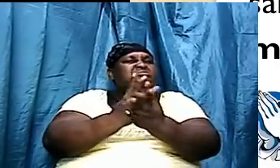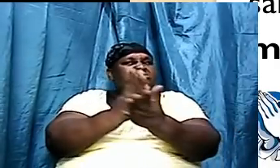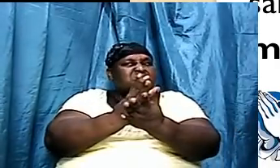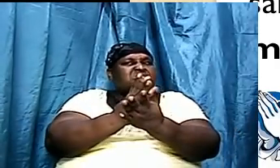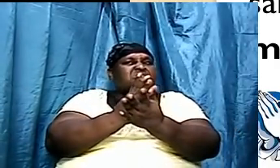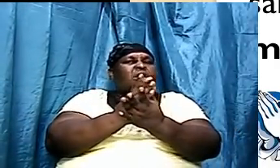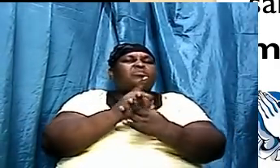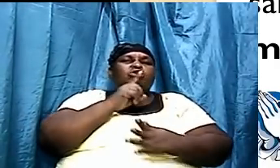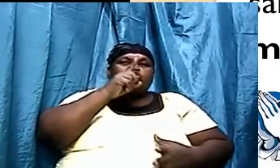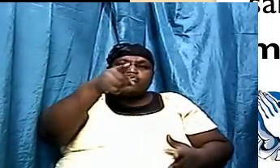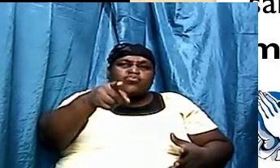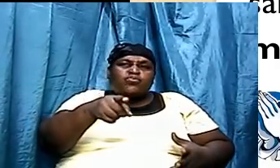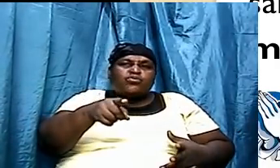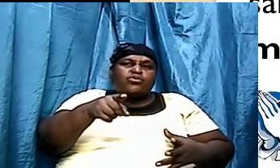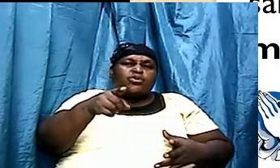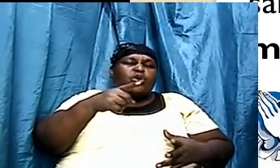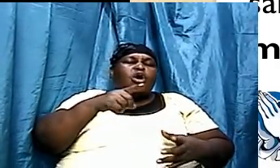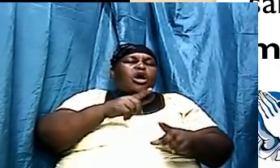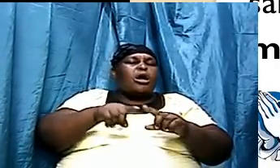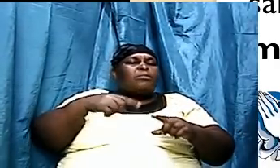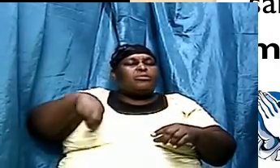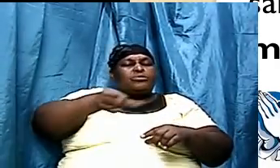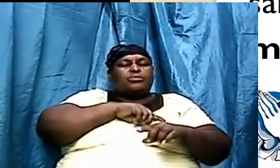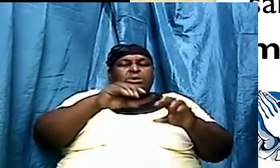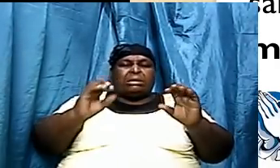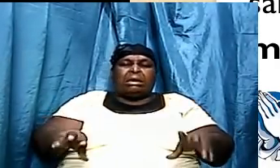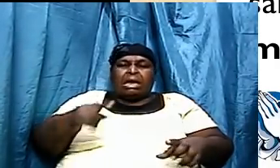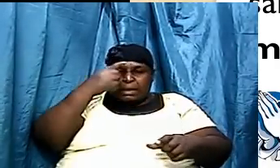But we can believe the word of God.